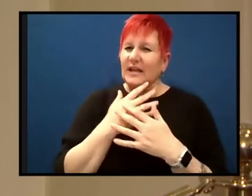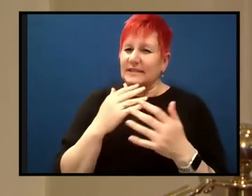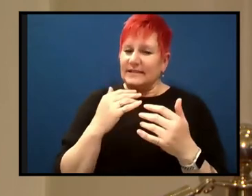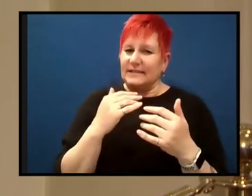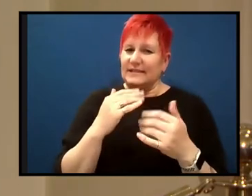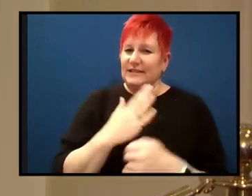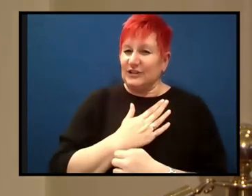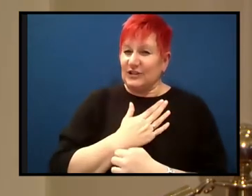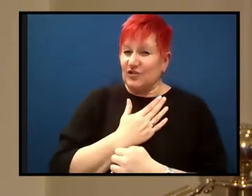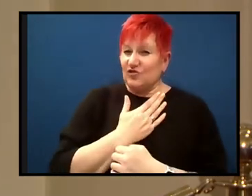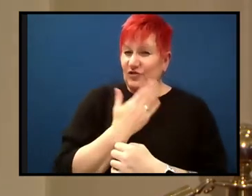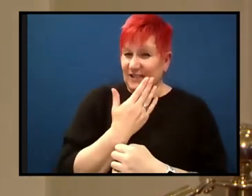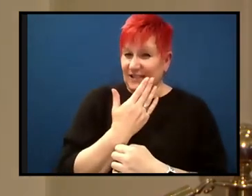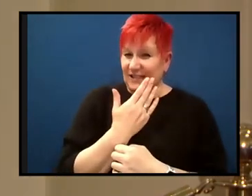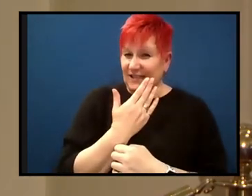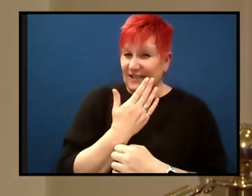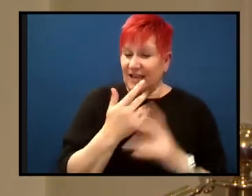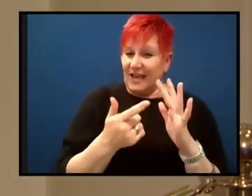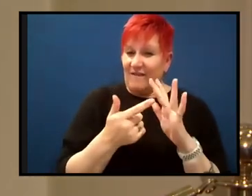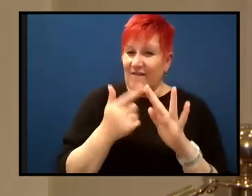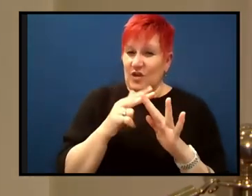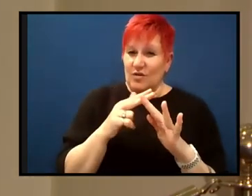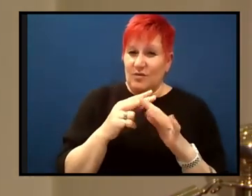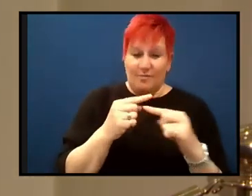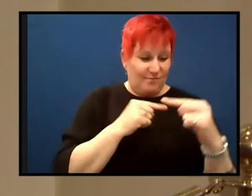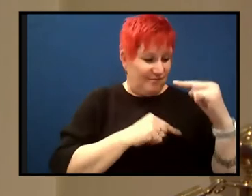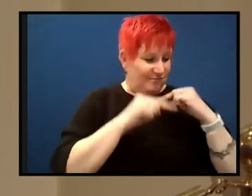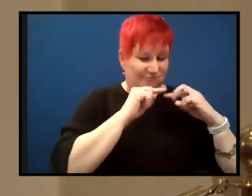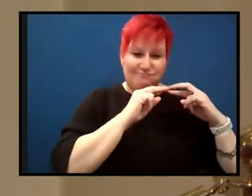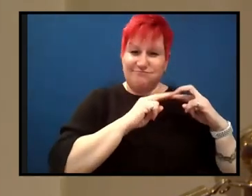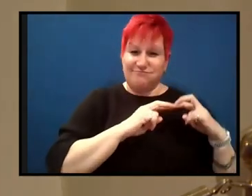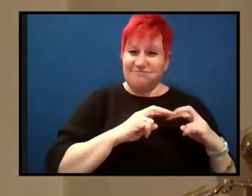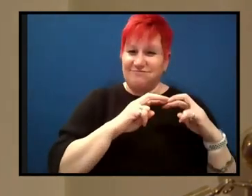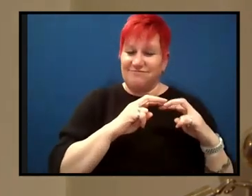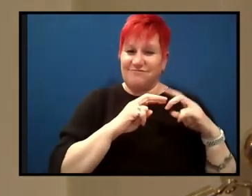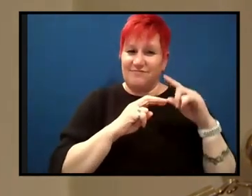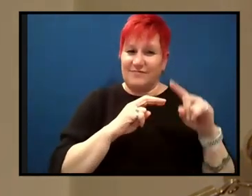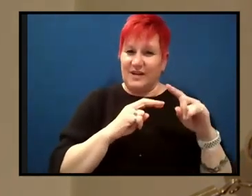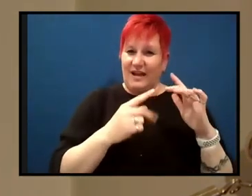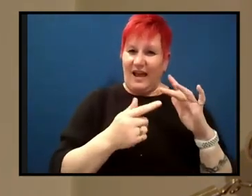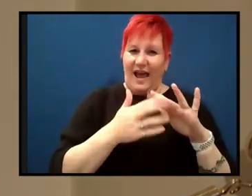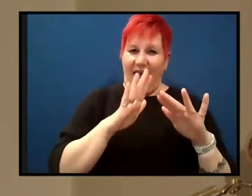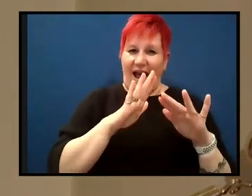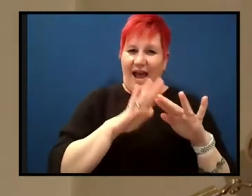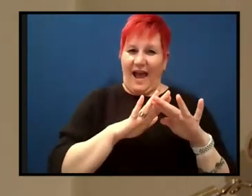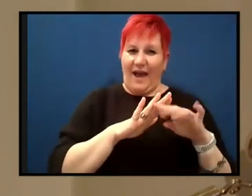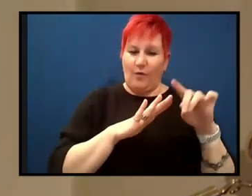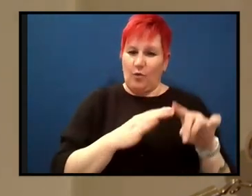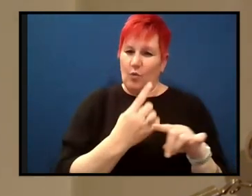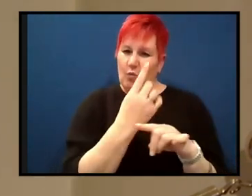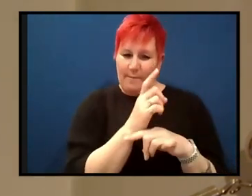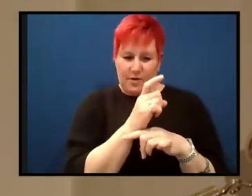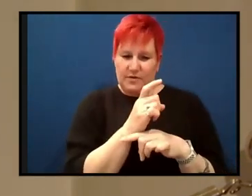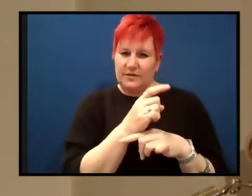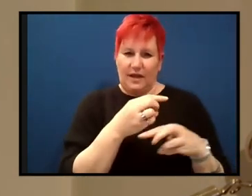reality worked at the time. It wasn't such a thing people were very much more siloed into a geophysicist or a